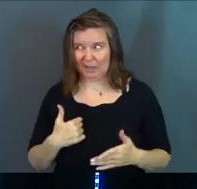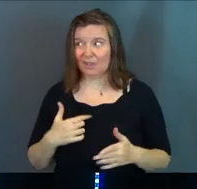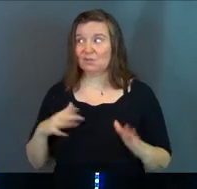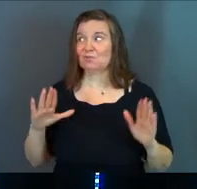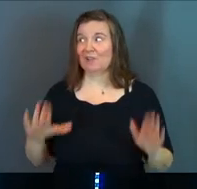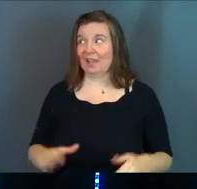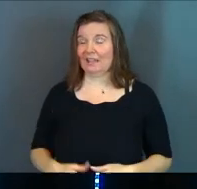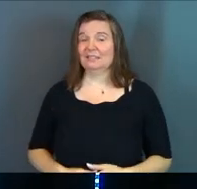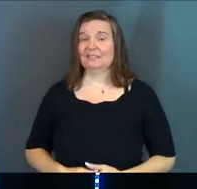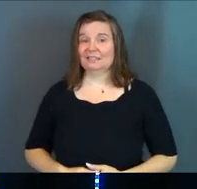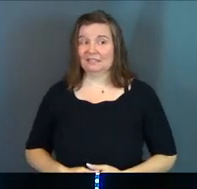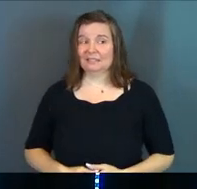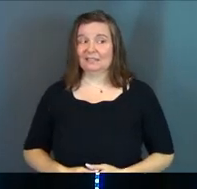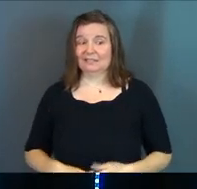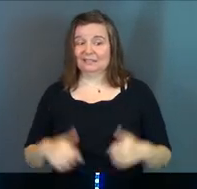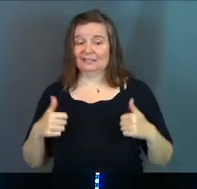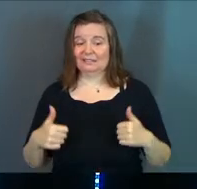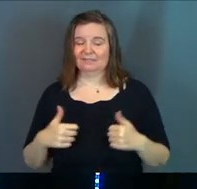like, great.